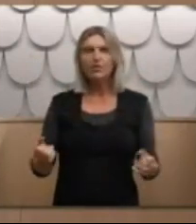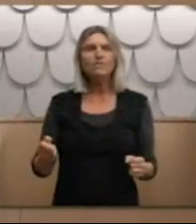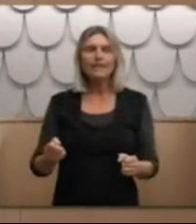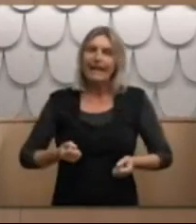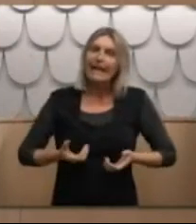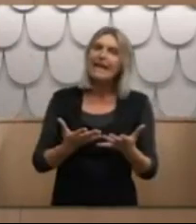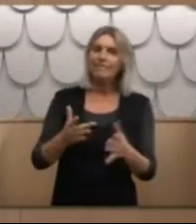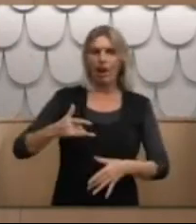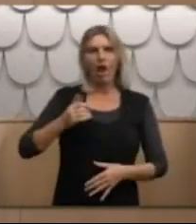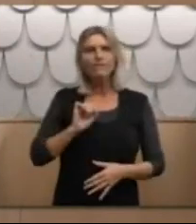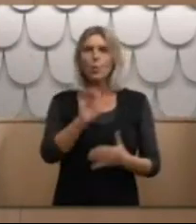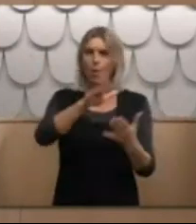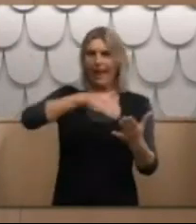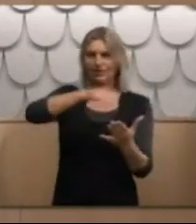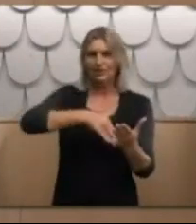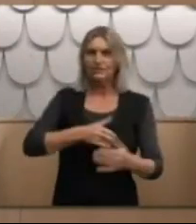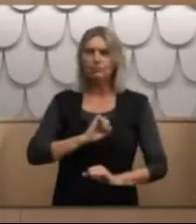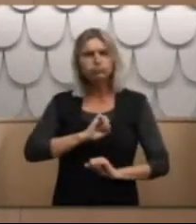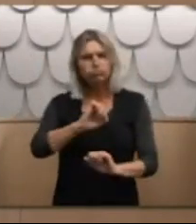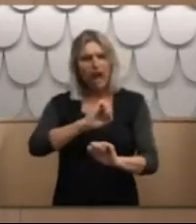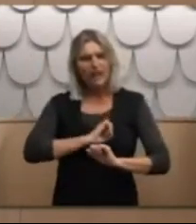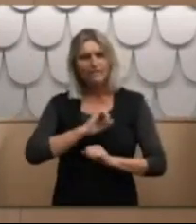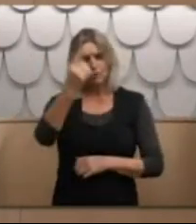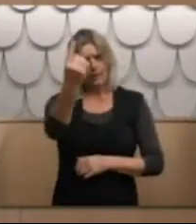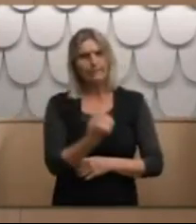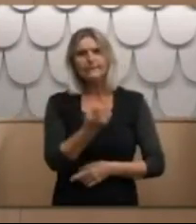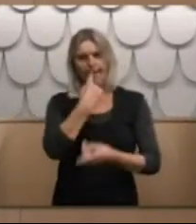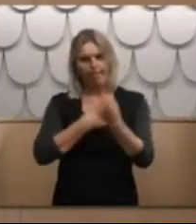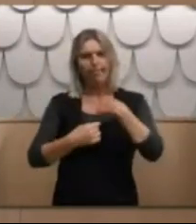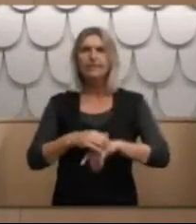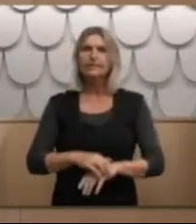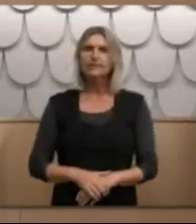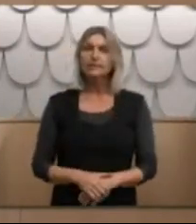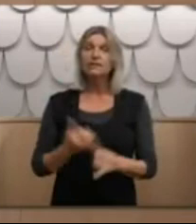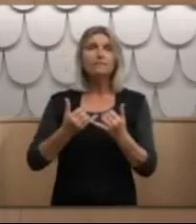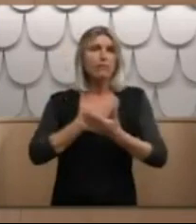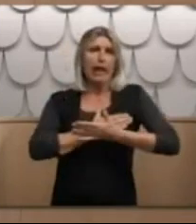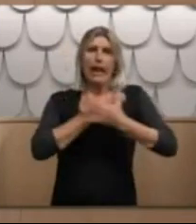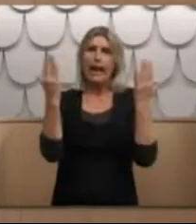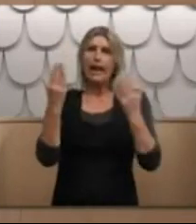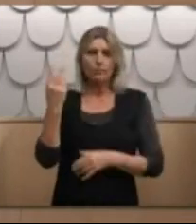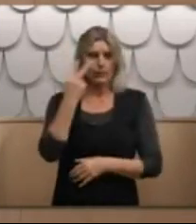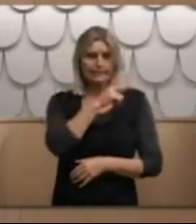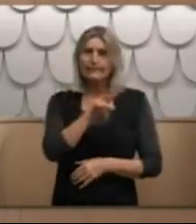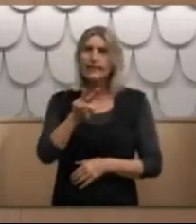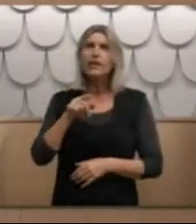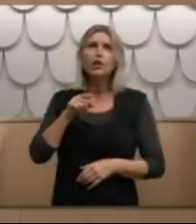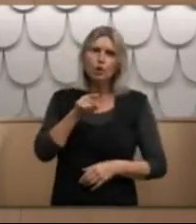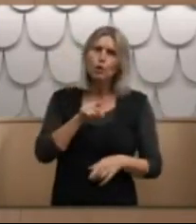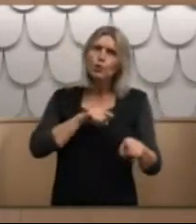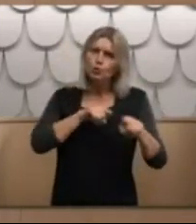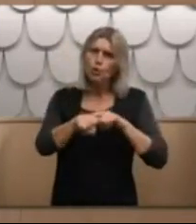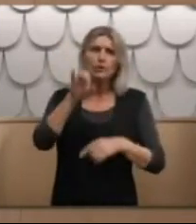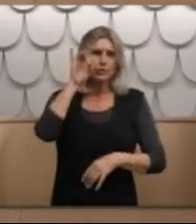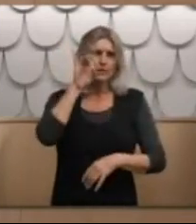directly to us. It's quite obvious to all of us that you tried so